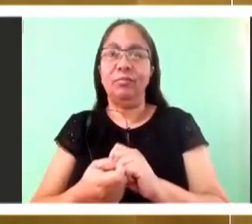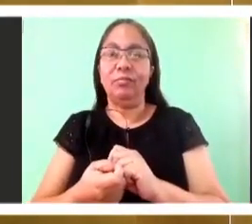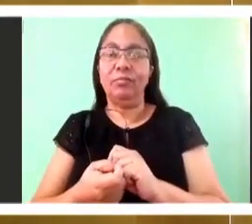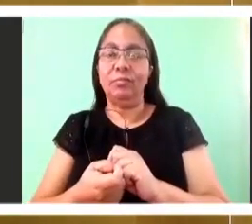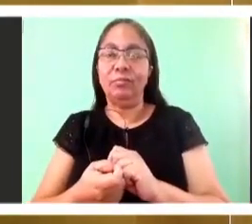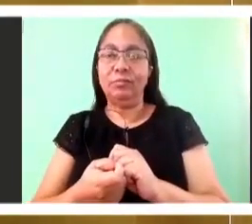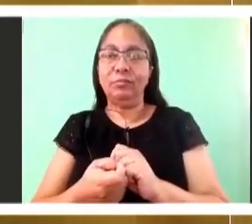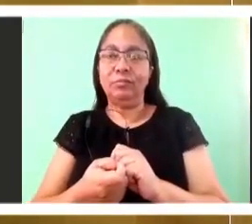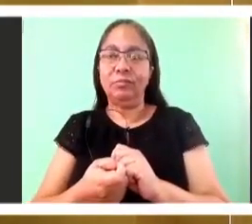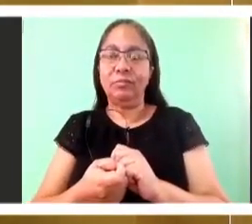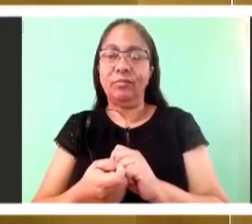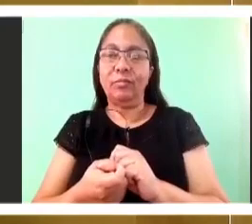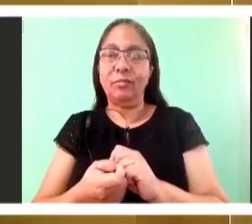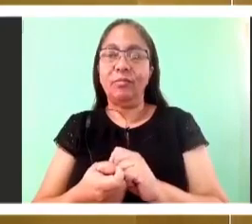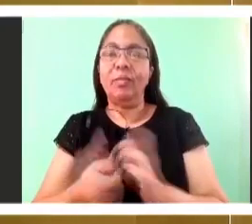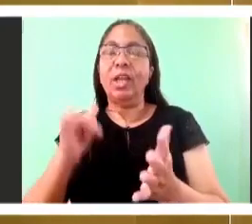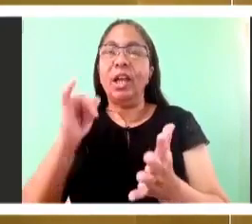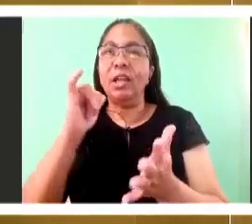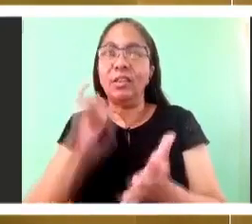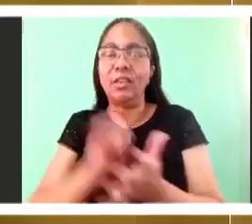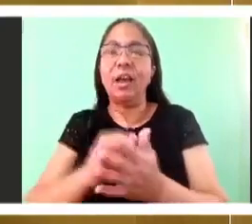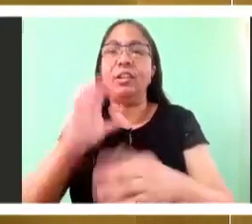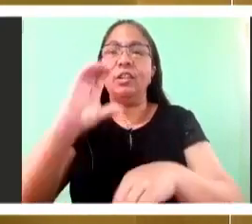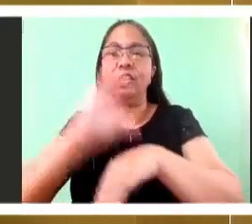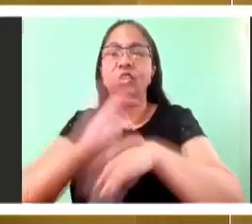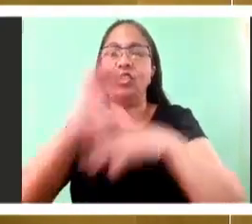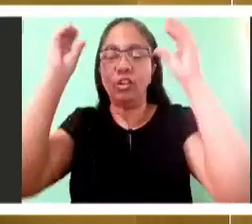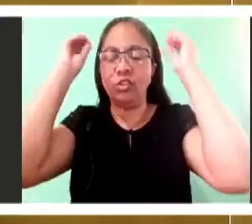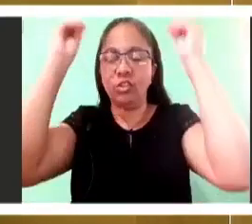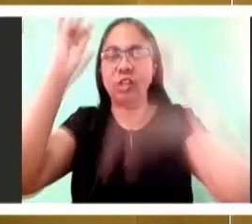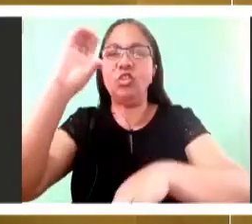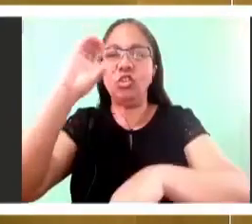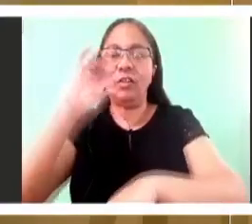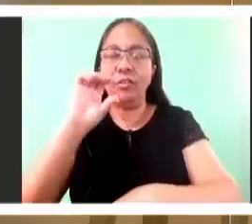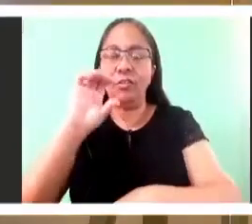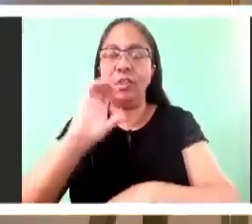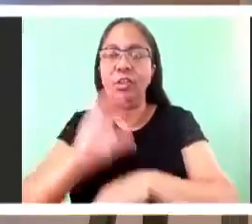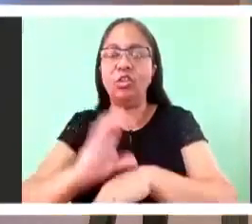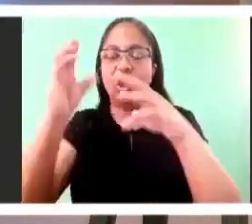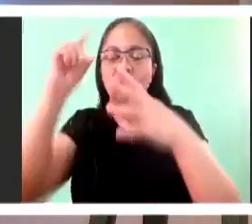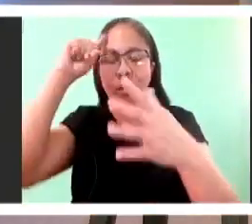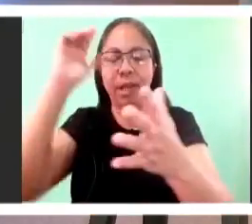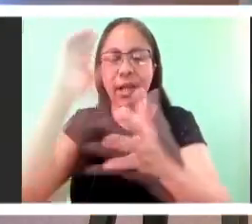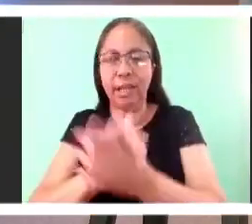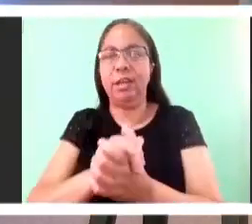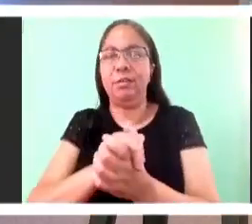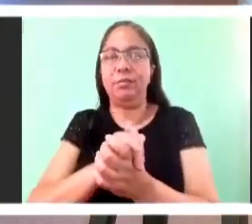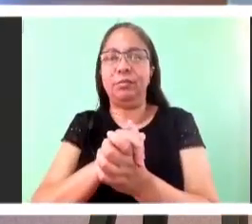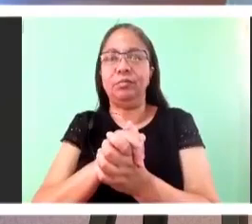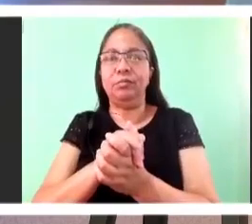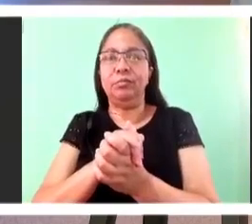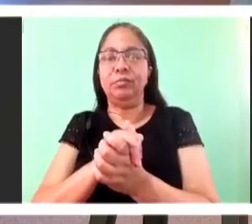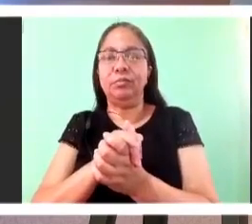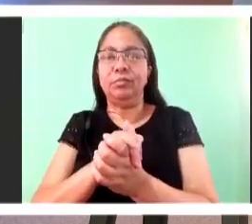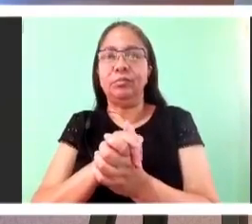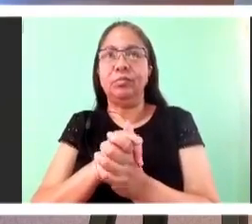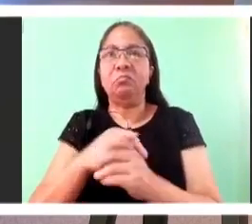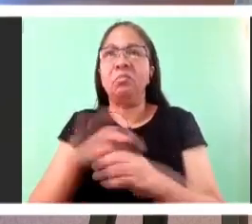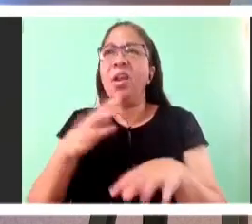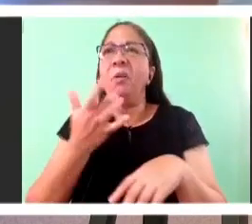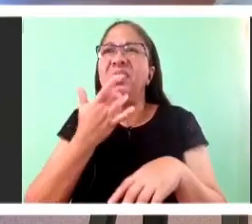smells, how it tastes, the accident remains the same. The substance is what is